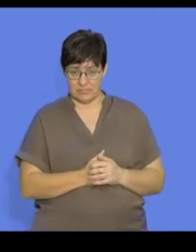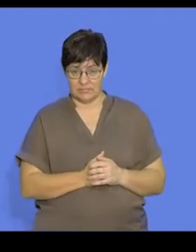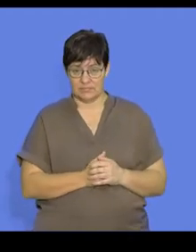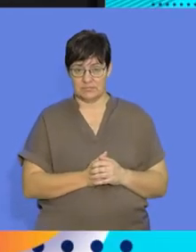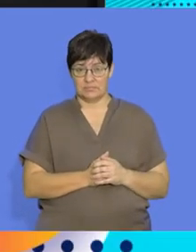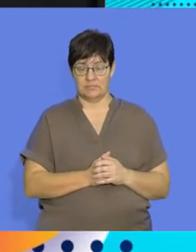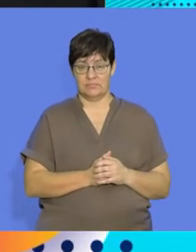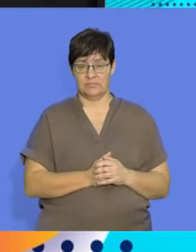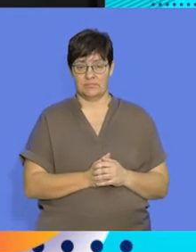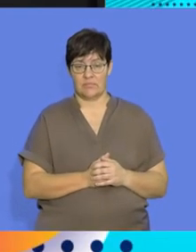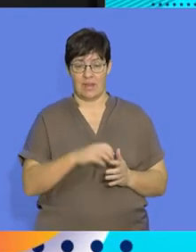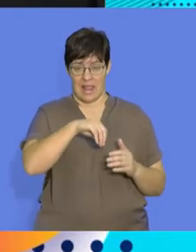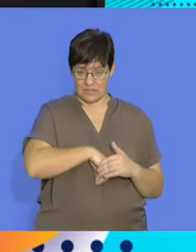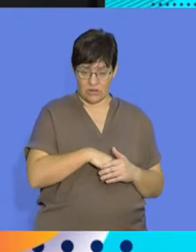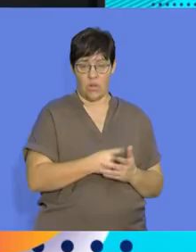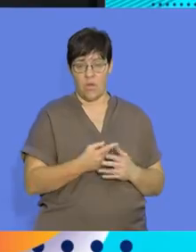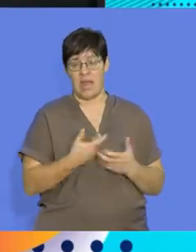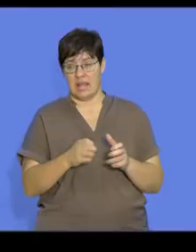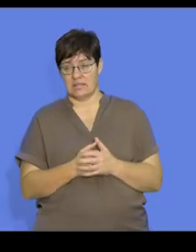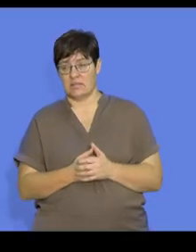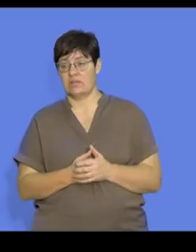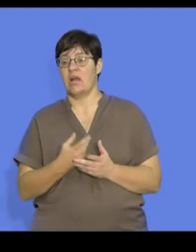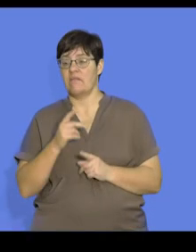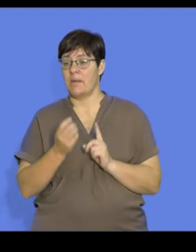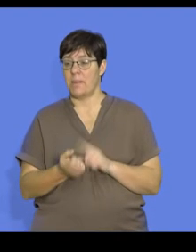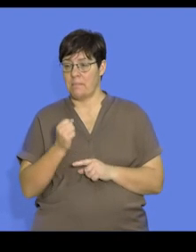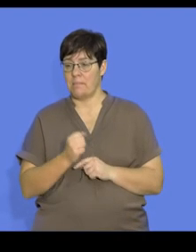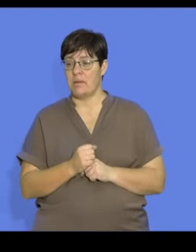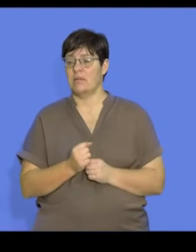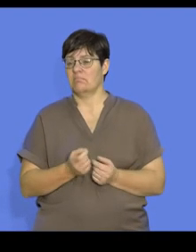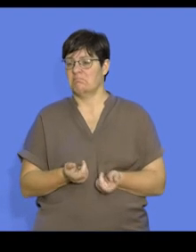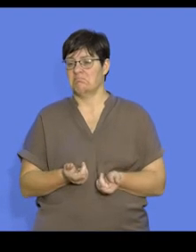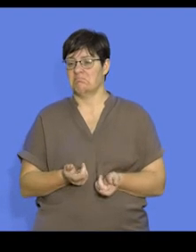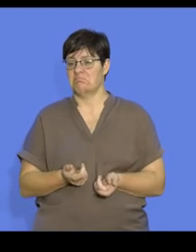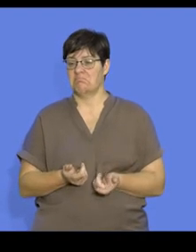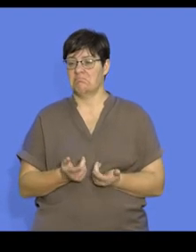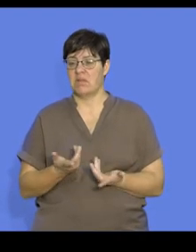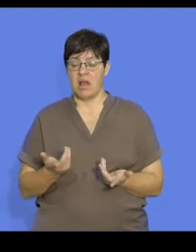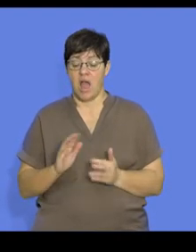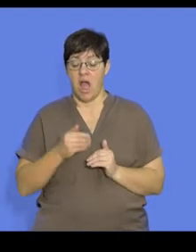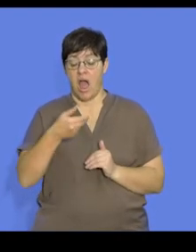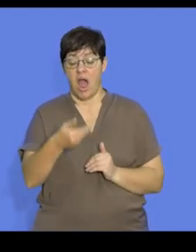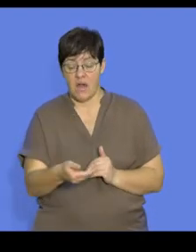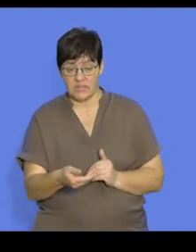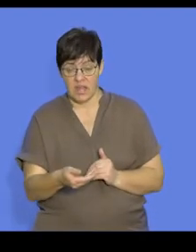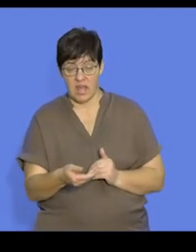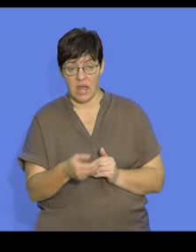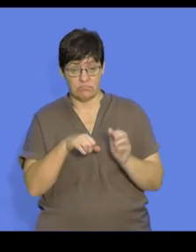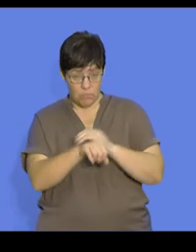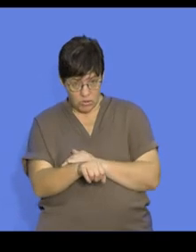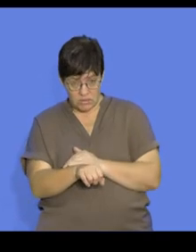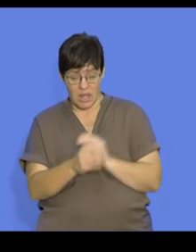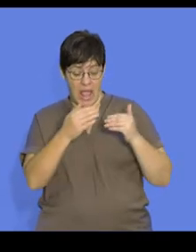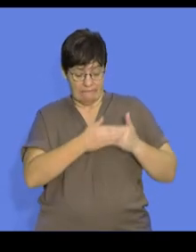development internally or of the egg, we'll find that there is usually very little or no post-natal